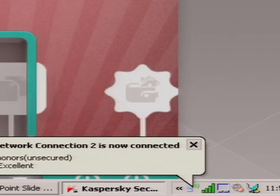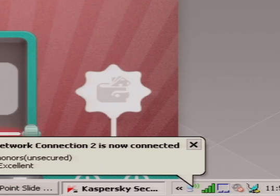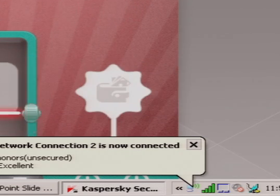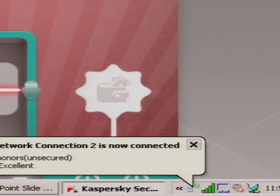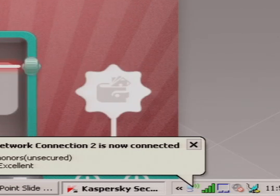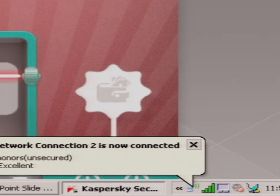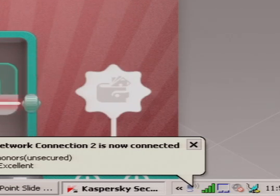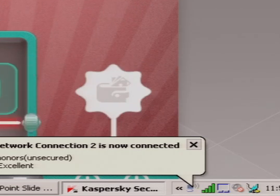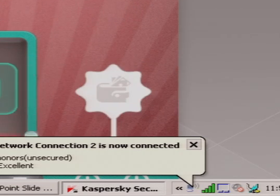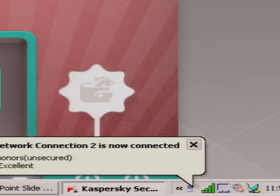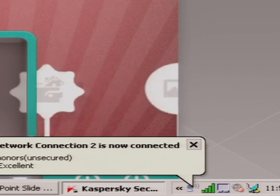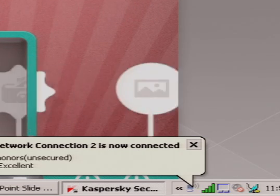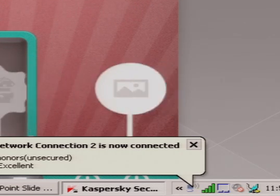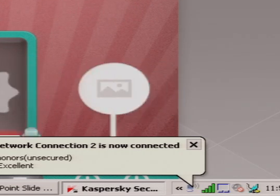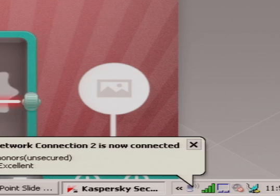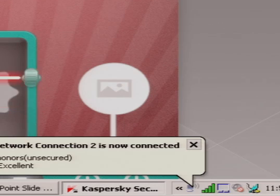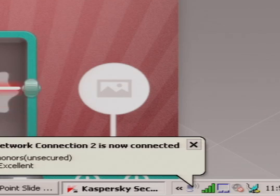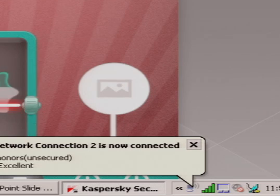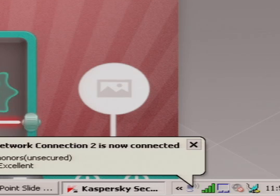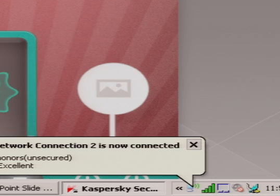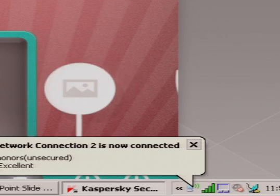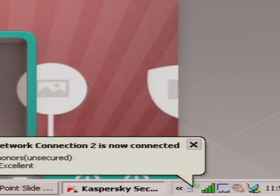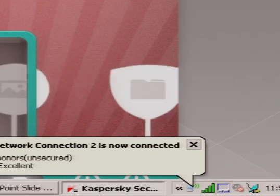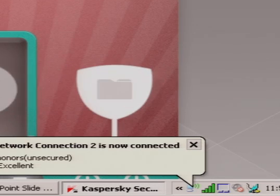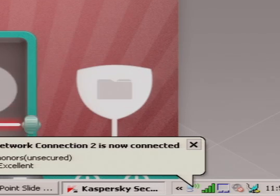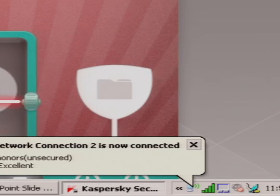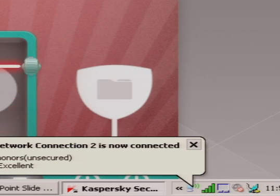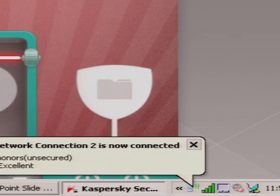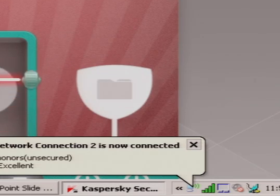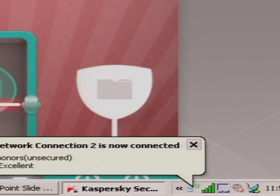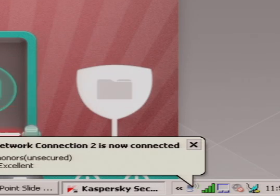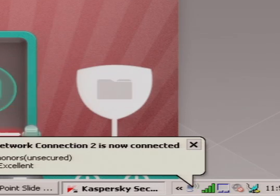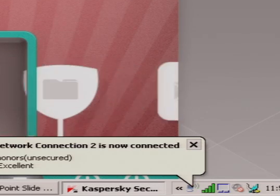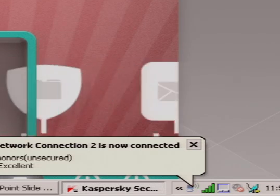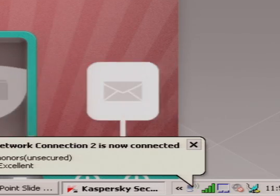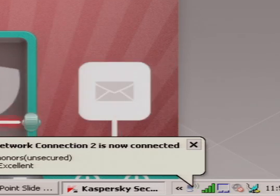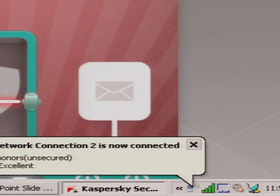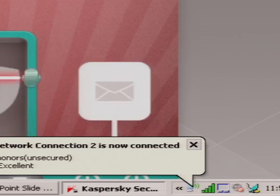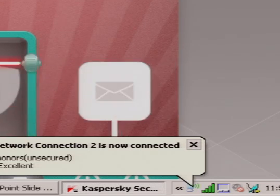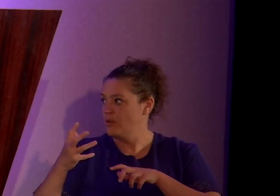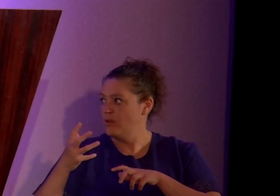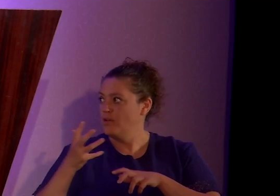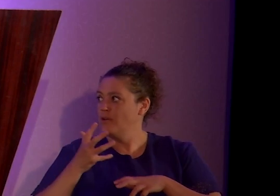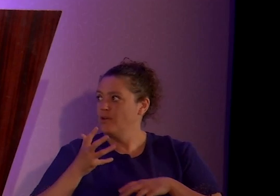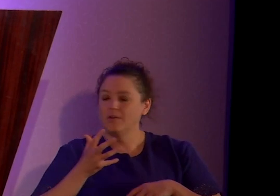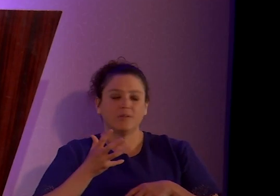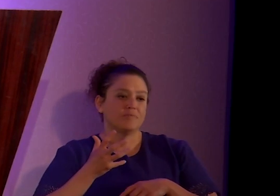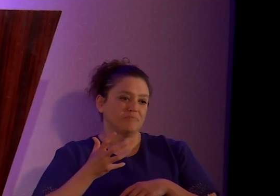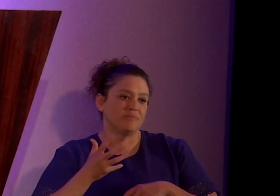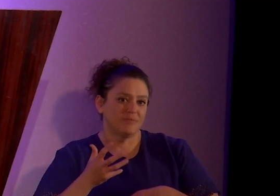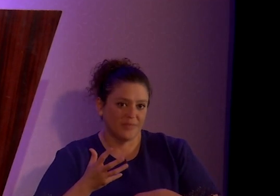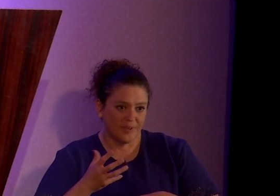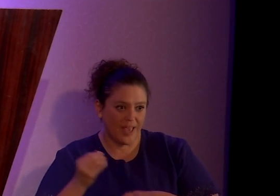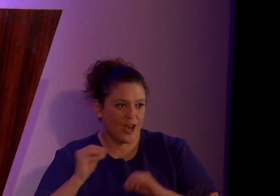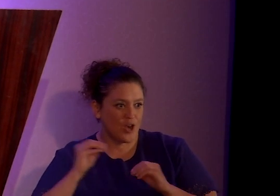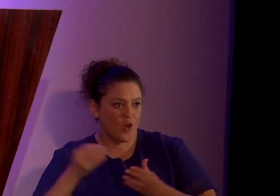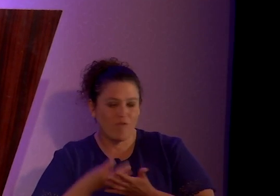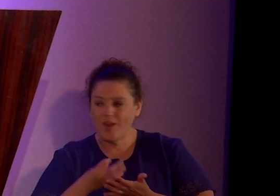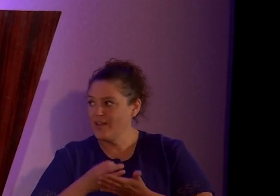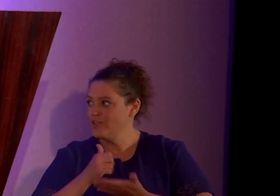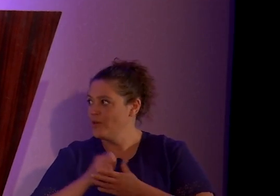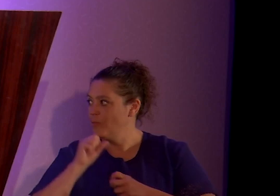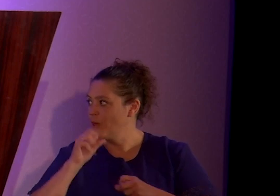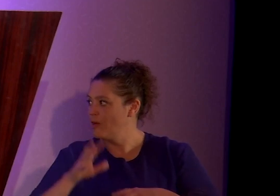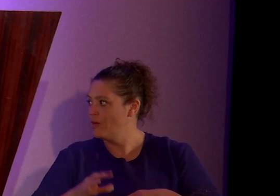kicked out of the house and all, having all his stuff thrown out in the yard and no financial help at all.